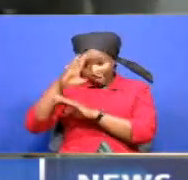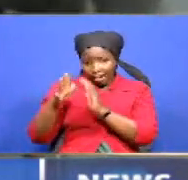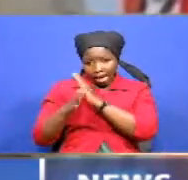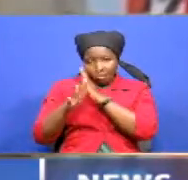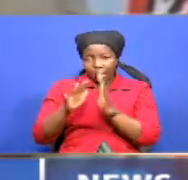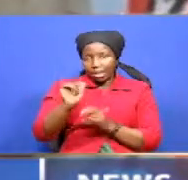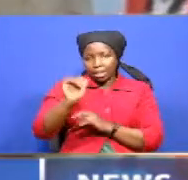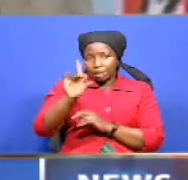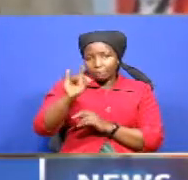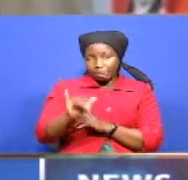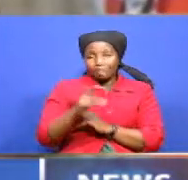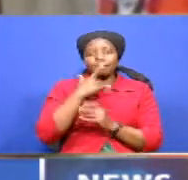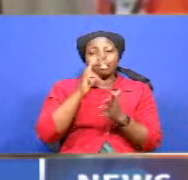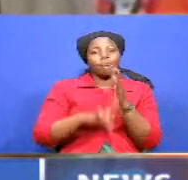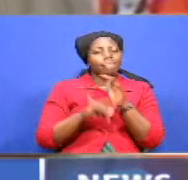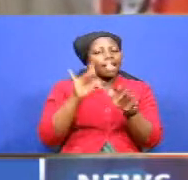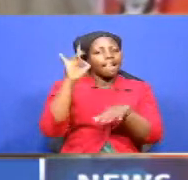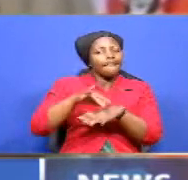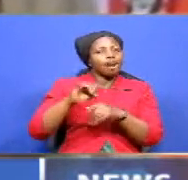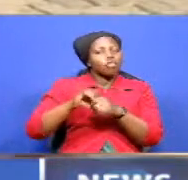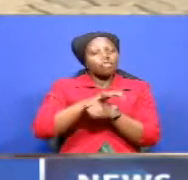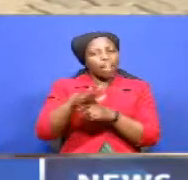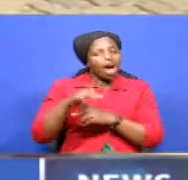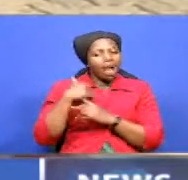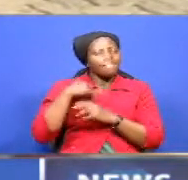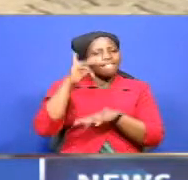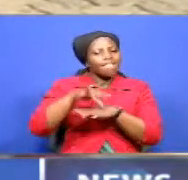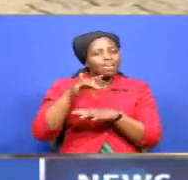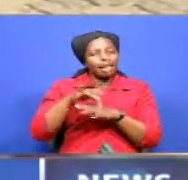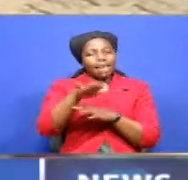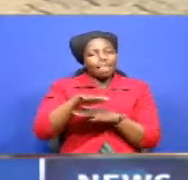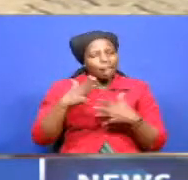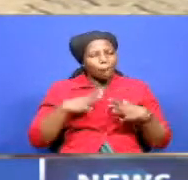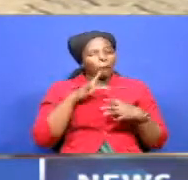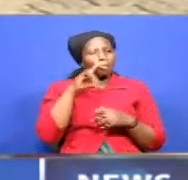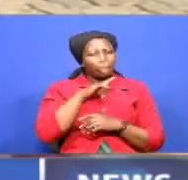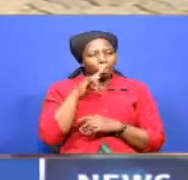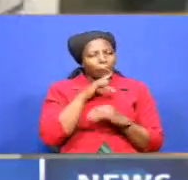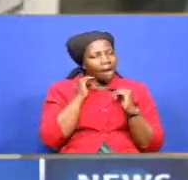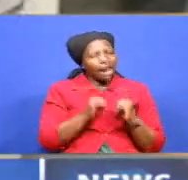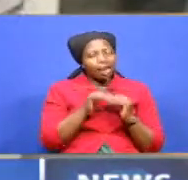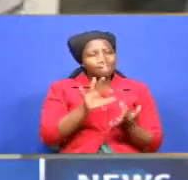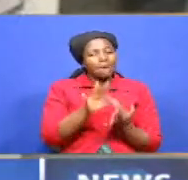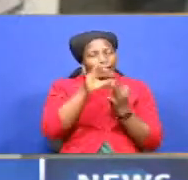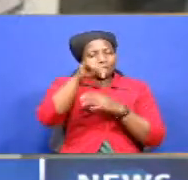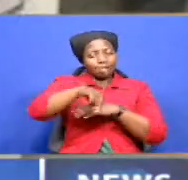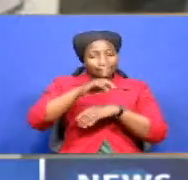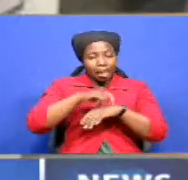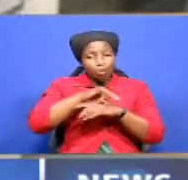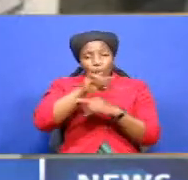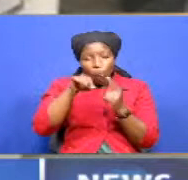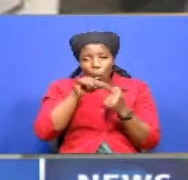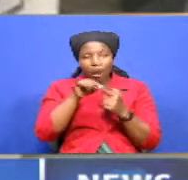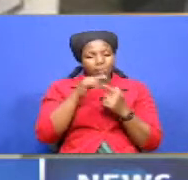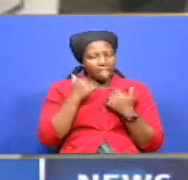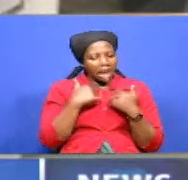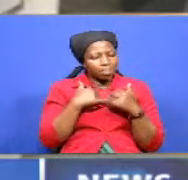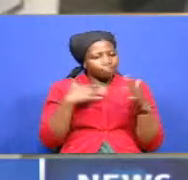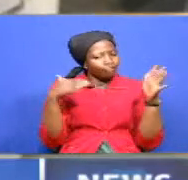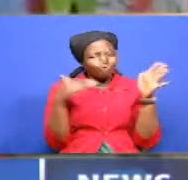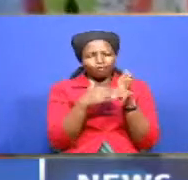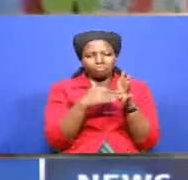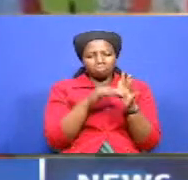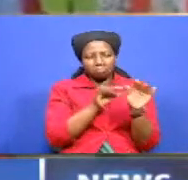Abdi says the effects of the pandemic have hit area residents hard, especially during this time when there is the restriction